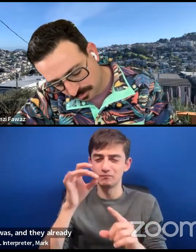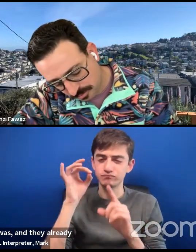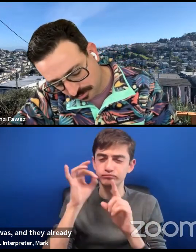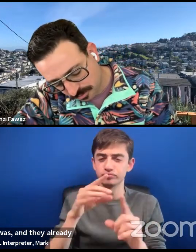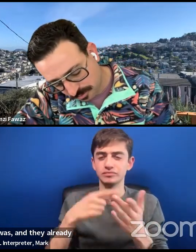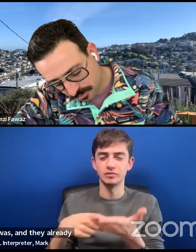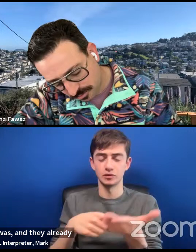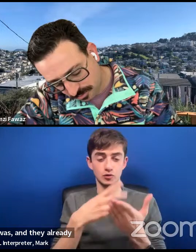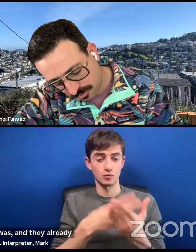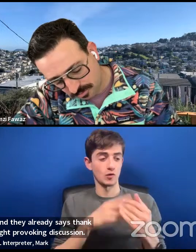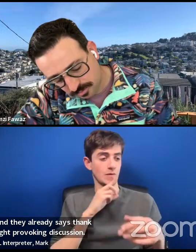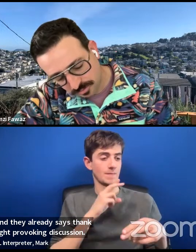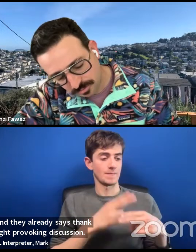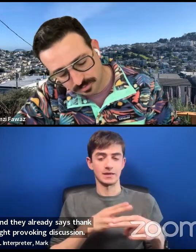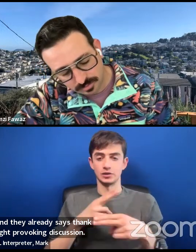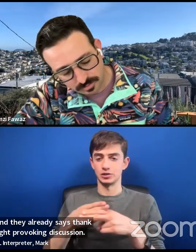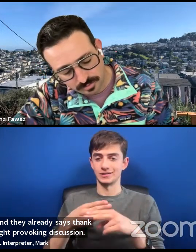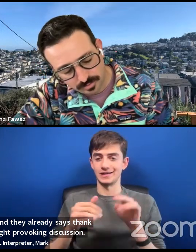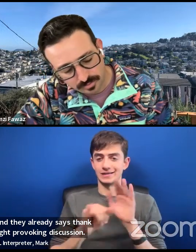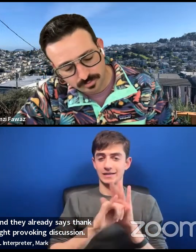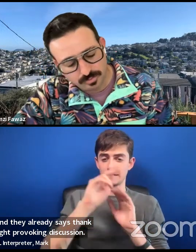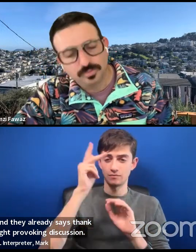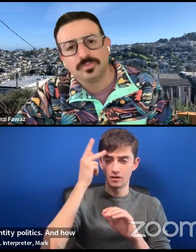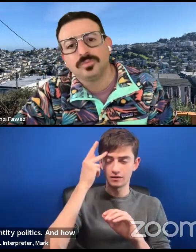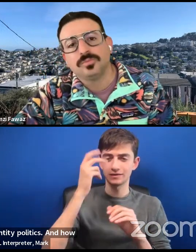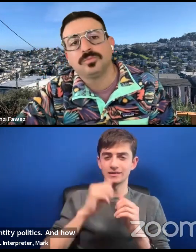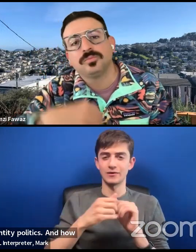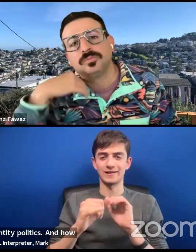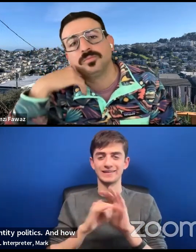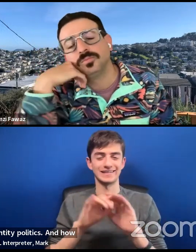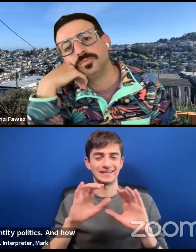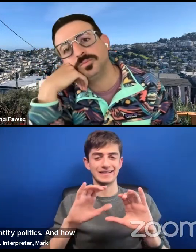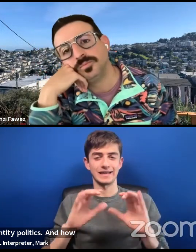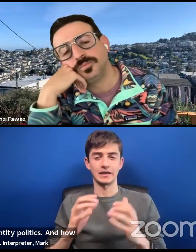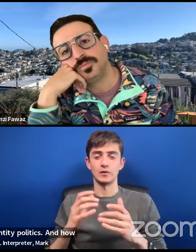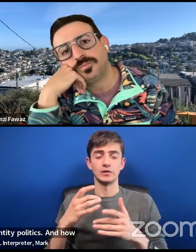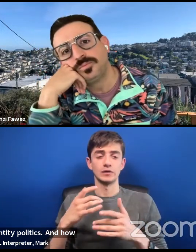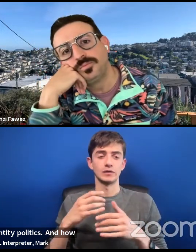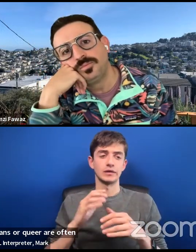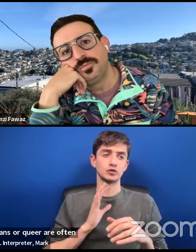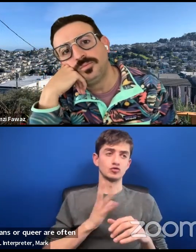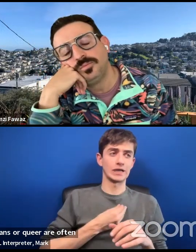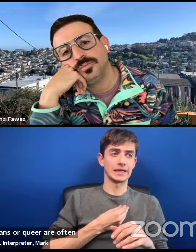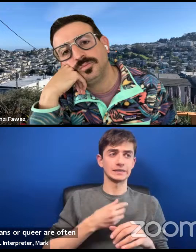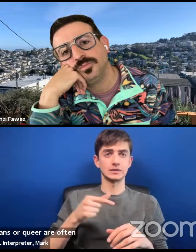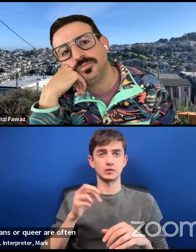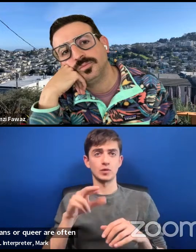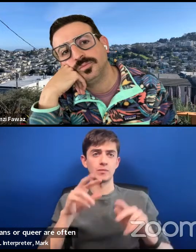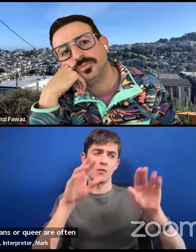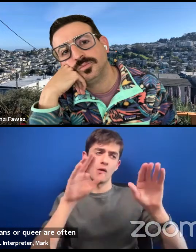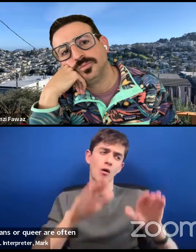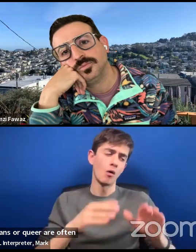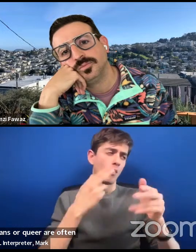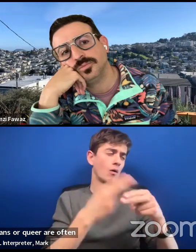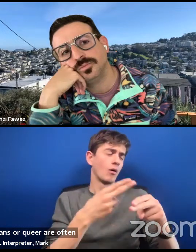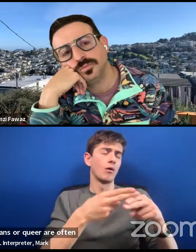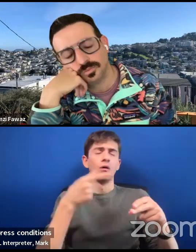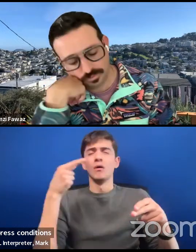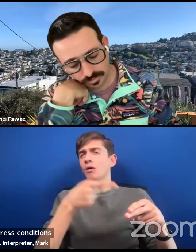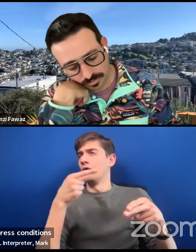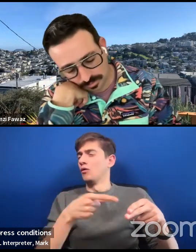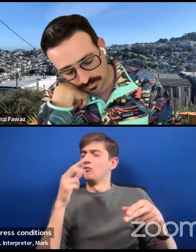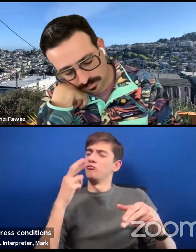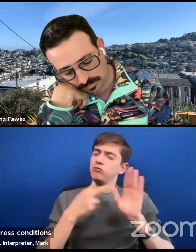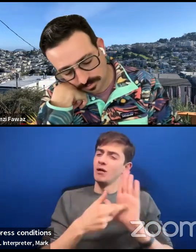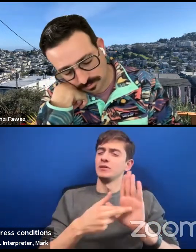politics and how identity categories such as trans or queer are often hailed to represent oppressed conditions. Do you think